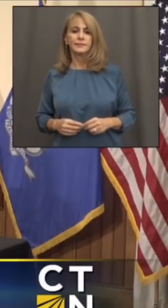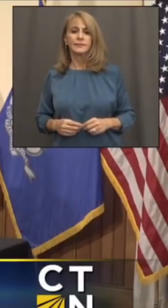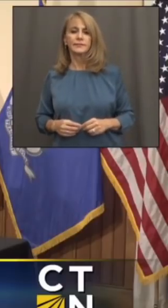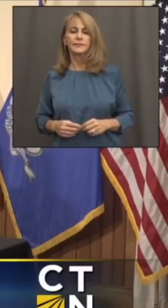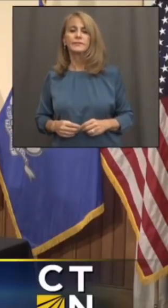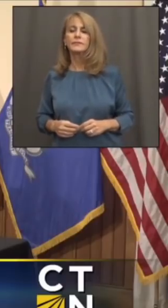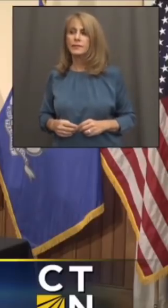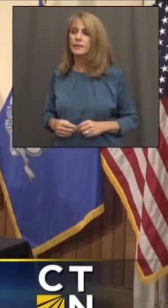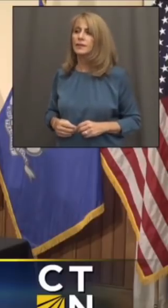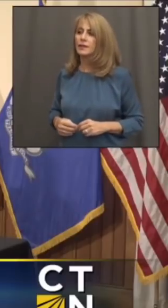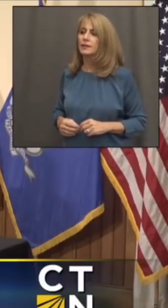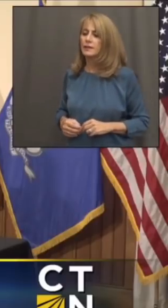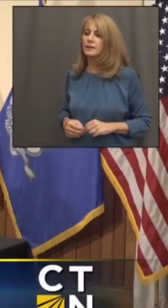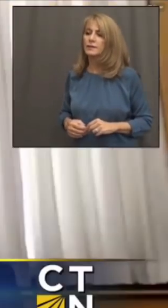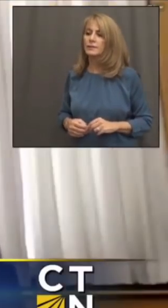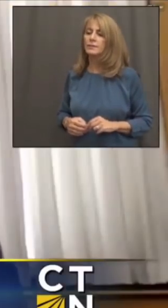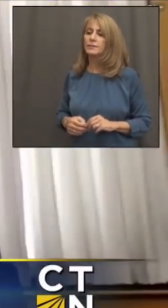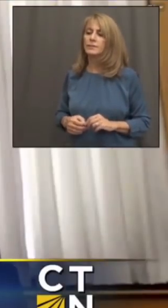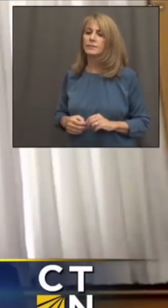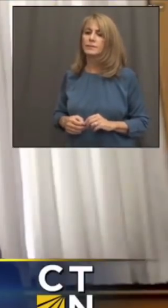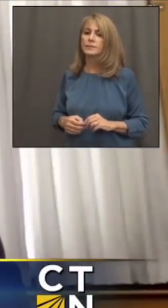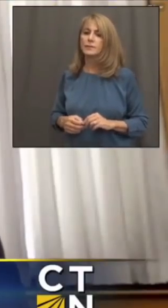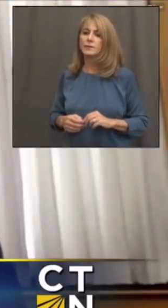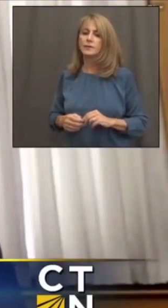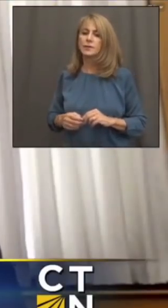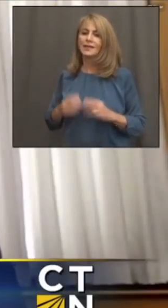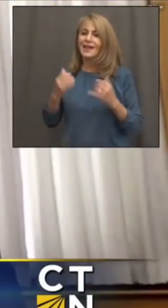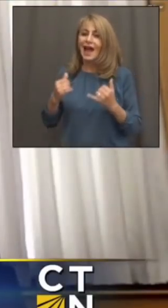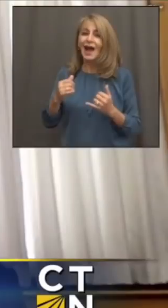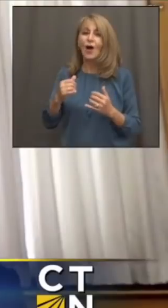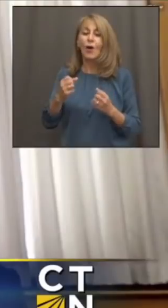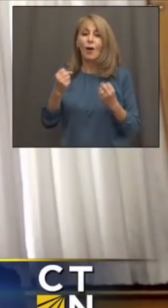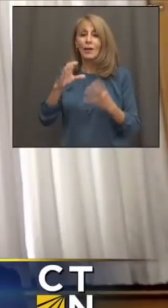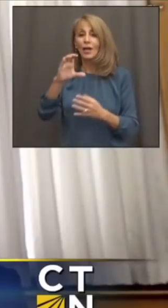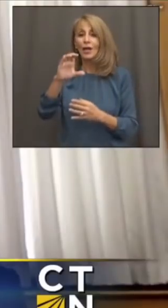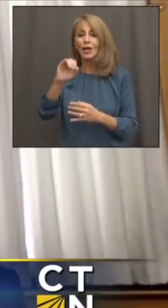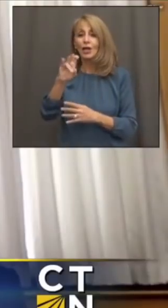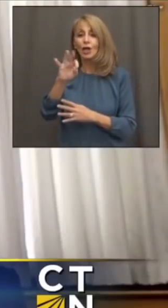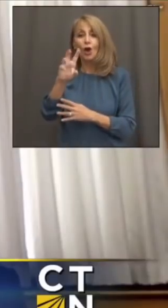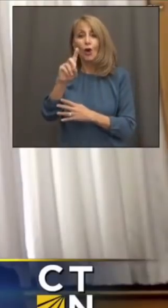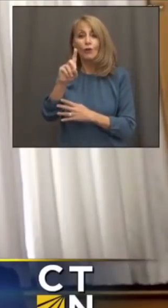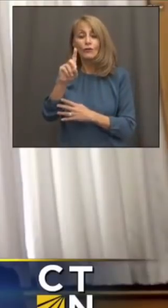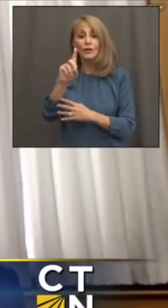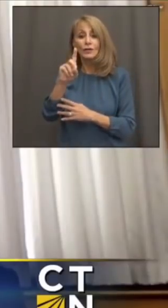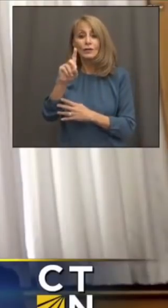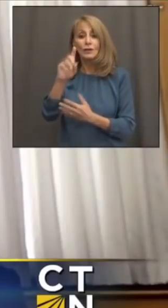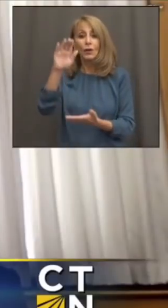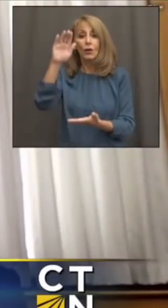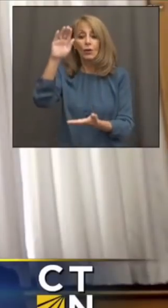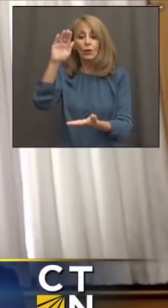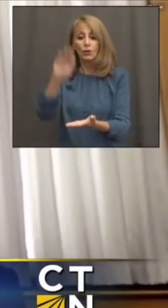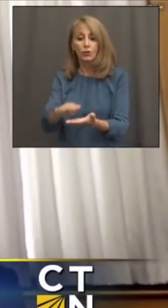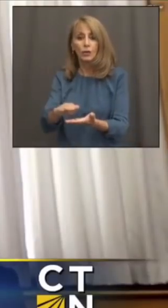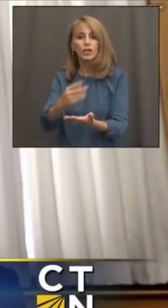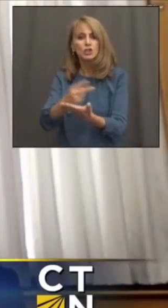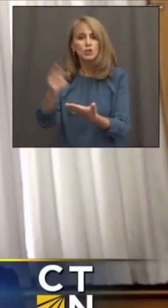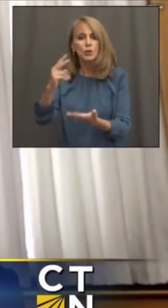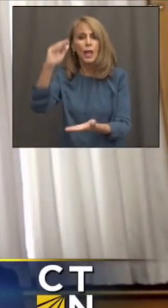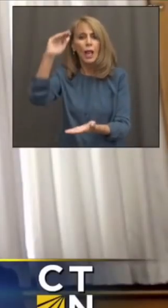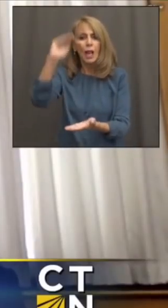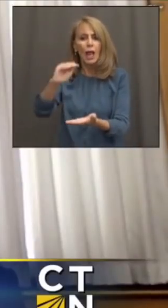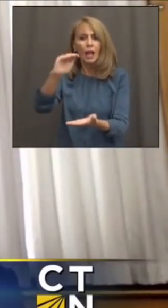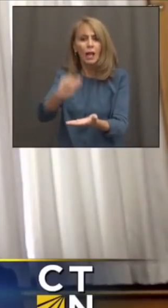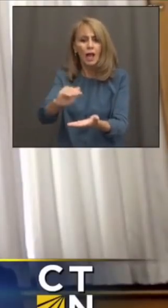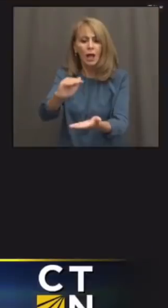Yeah, well, as the governor mentioned earlier, the average daily number of cases we're seeing in Connecticut has dropped by almost 50% in the last two weeks. So,